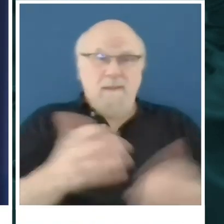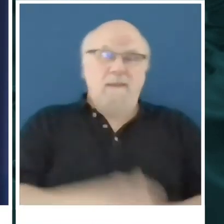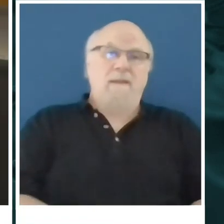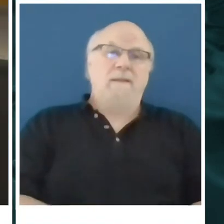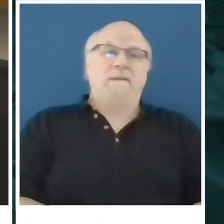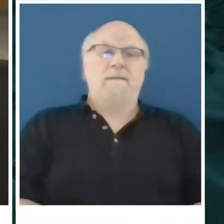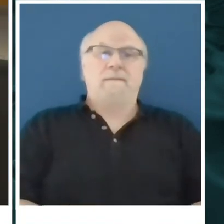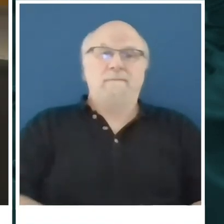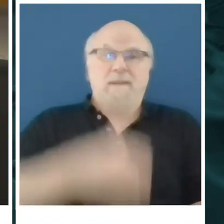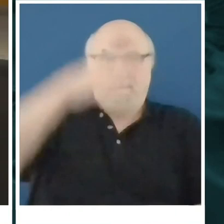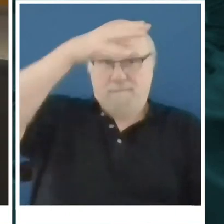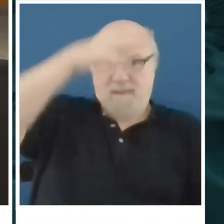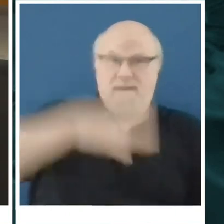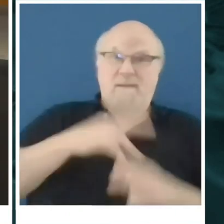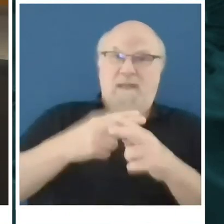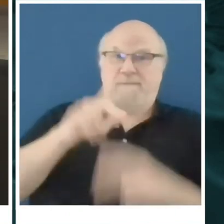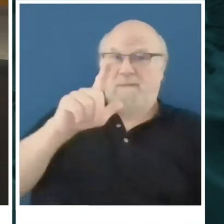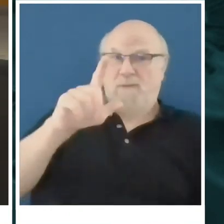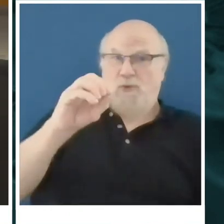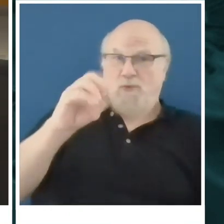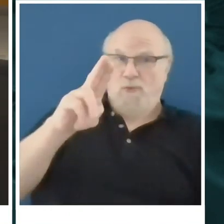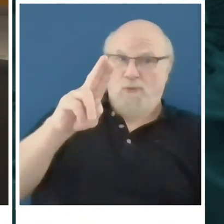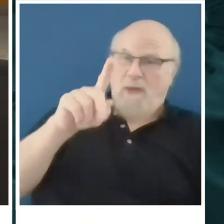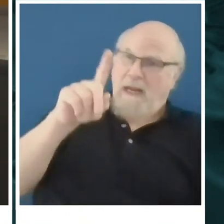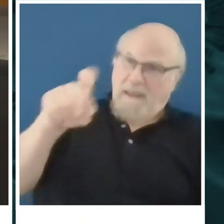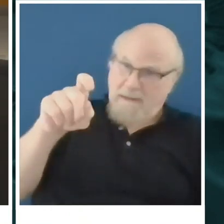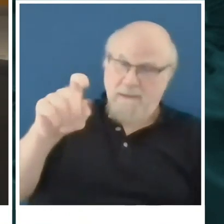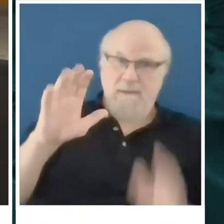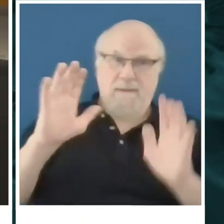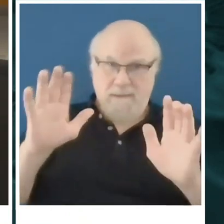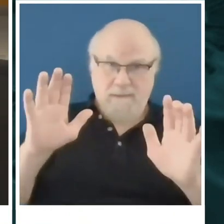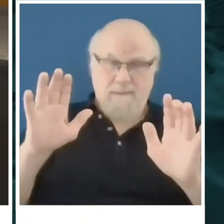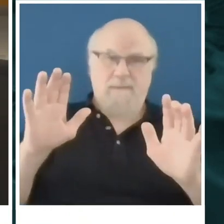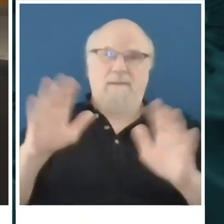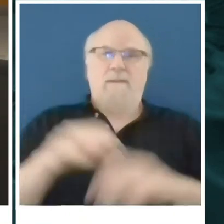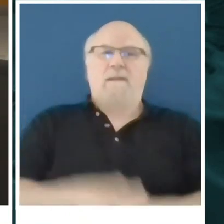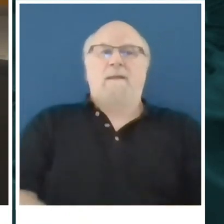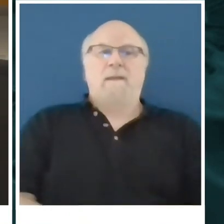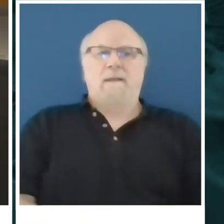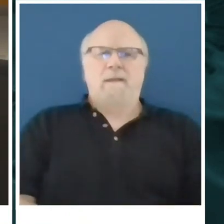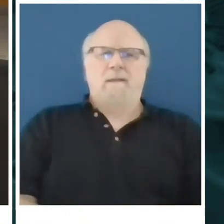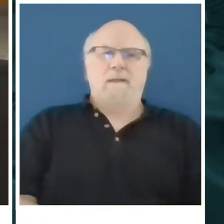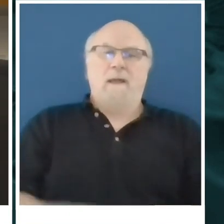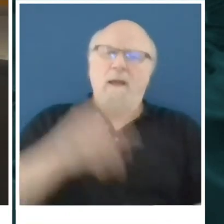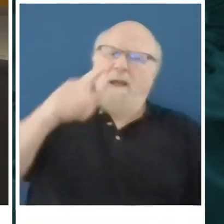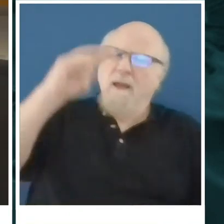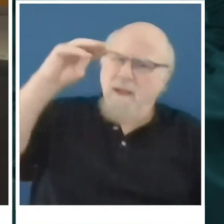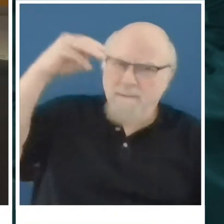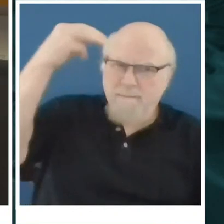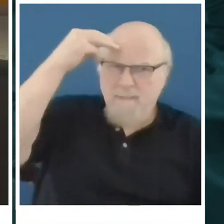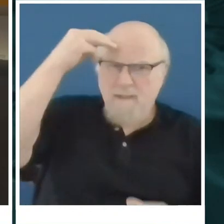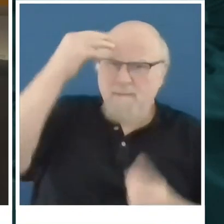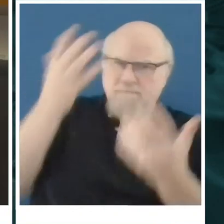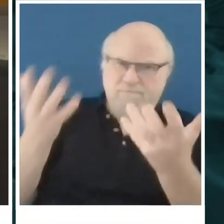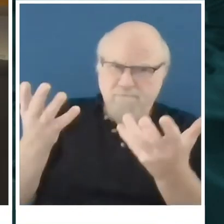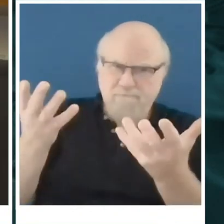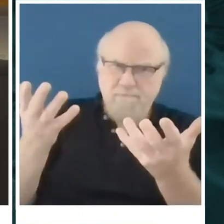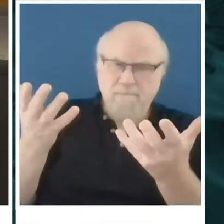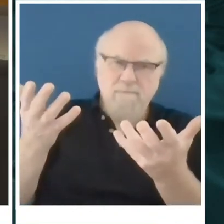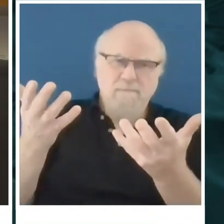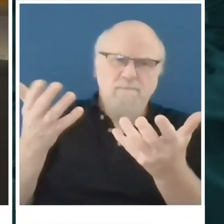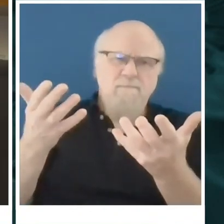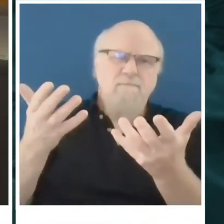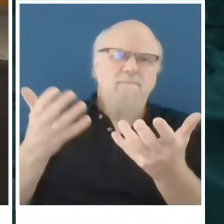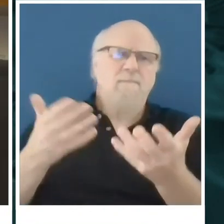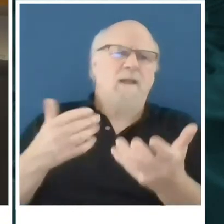It may seem insensitive to jump off that point. But quickly, Mayor, has it crossed your mind? I was listening in on that Reopen